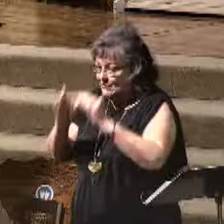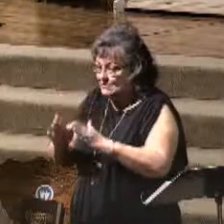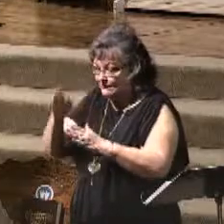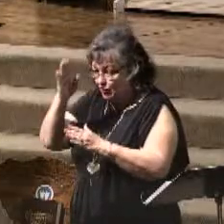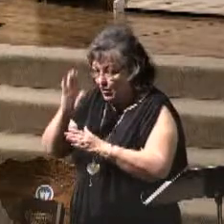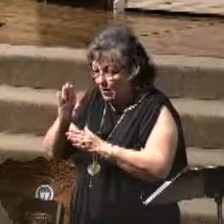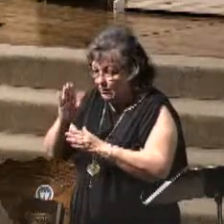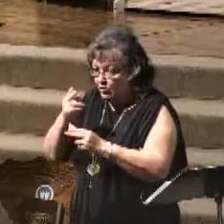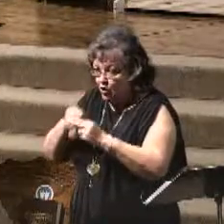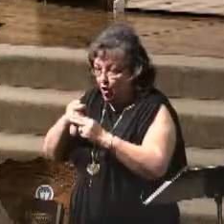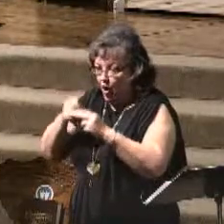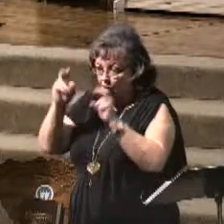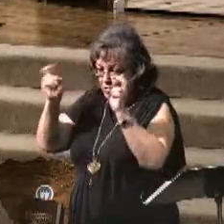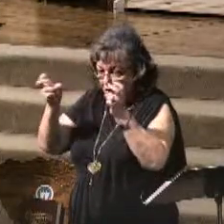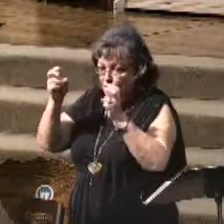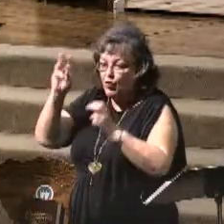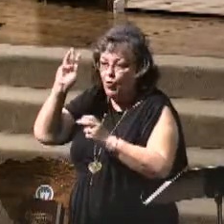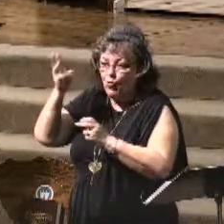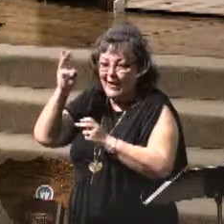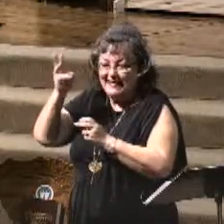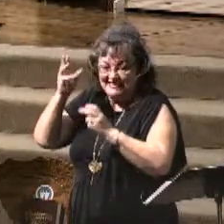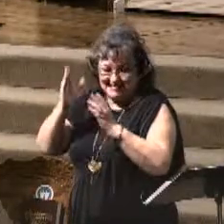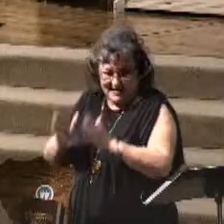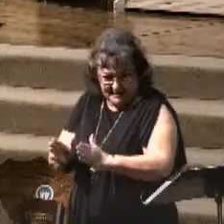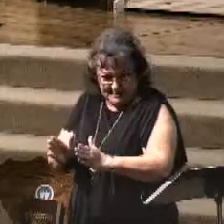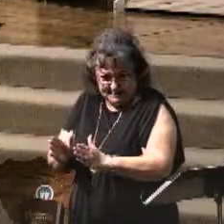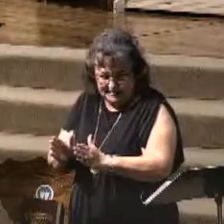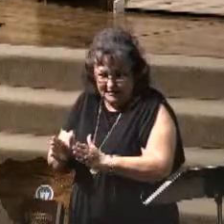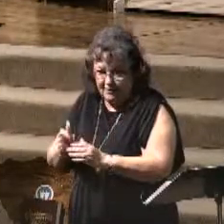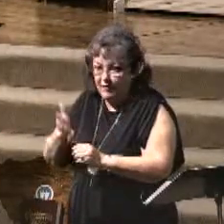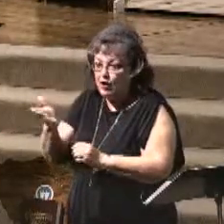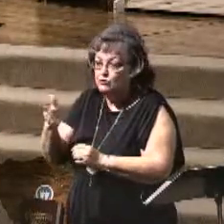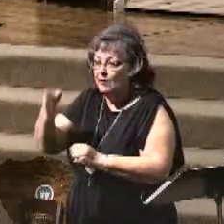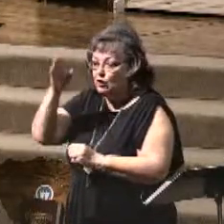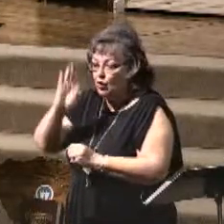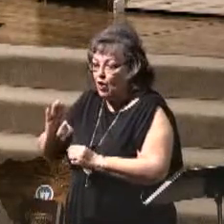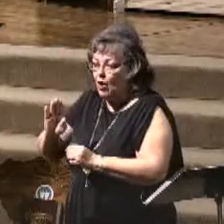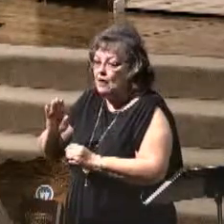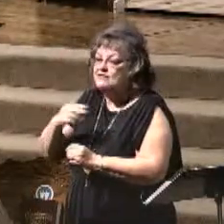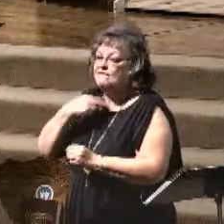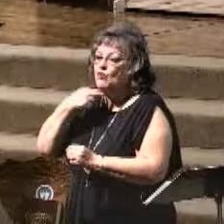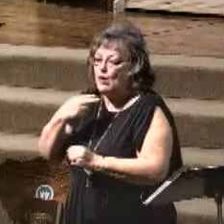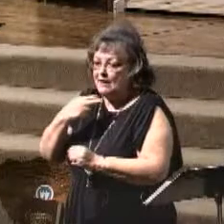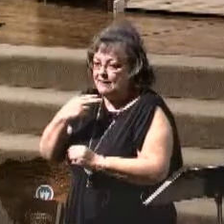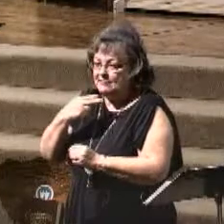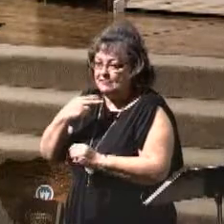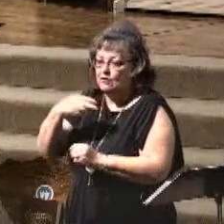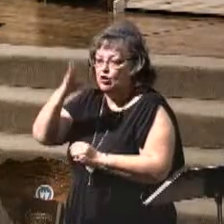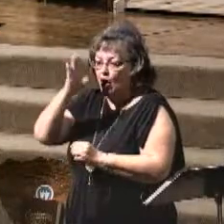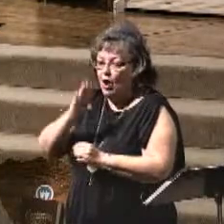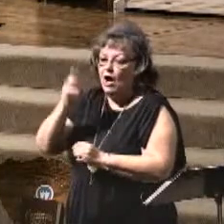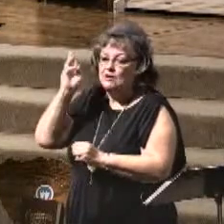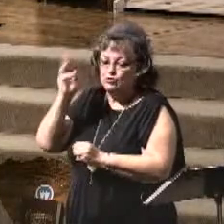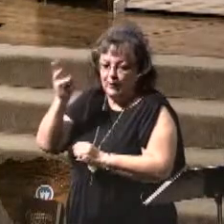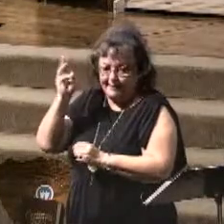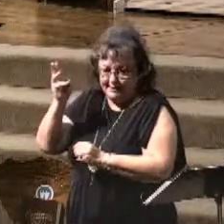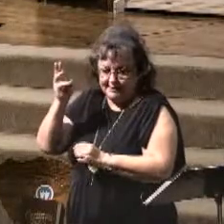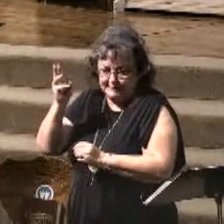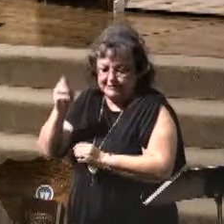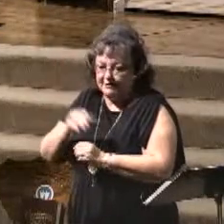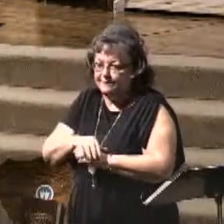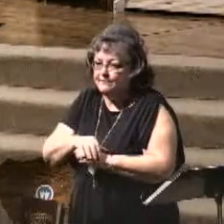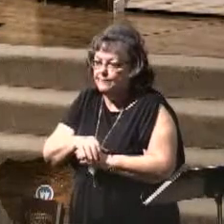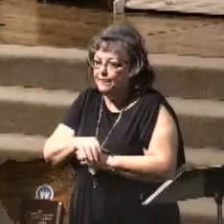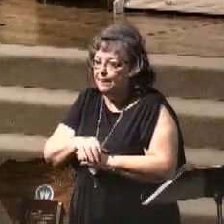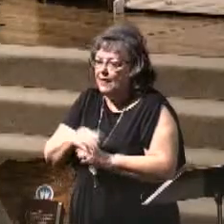for the first three and a half years of the tribulation period, they're going to be God's witness, God's voice during this time. And boy, they're